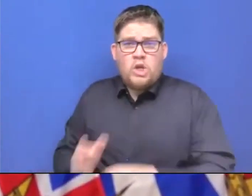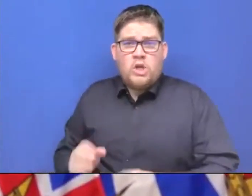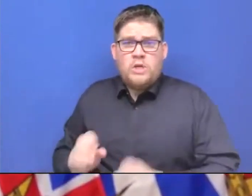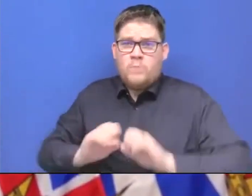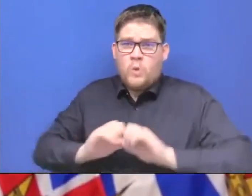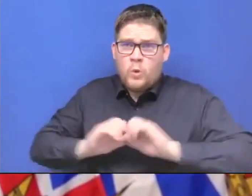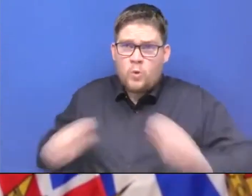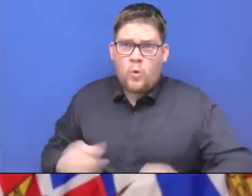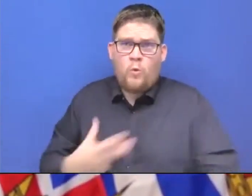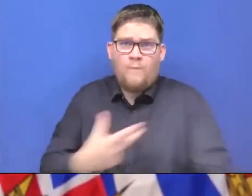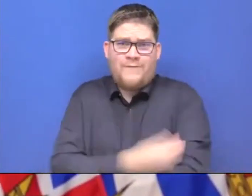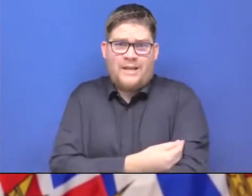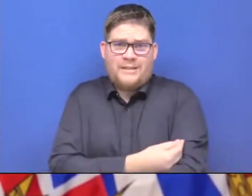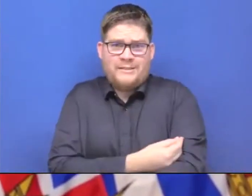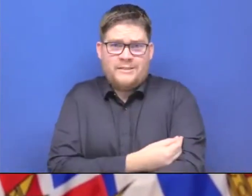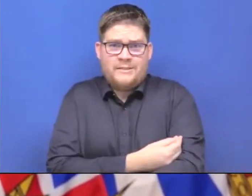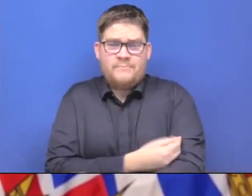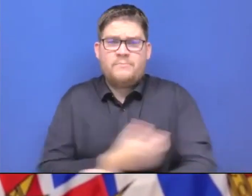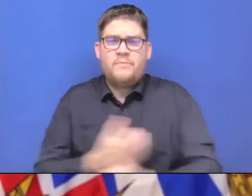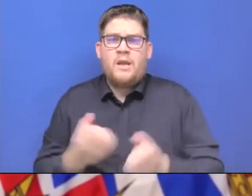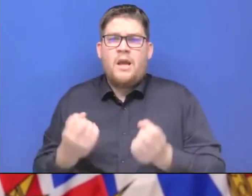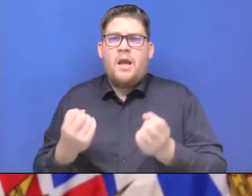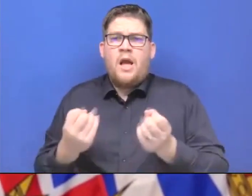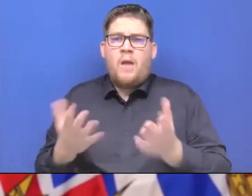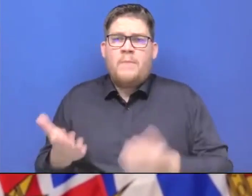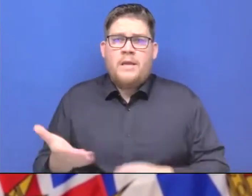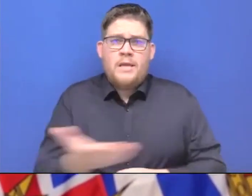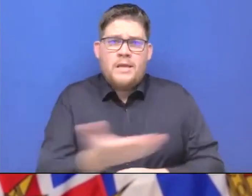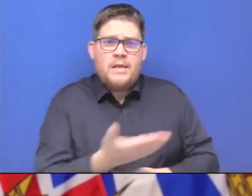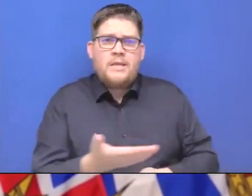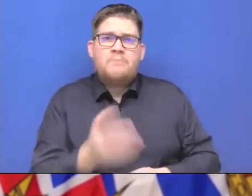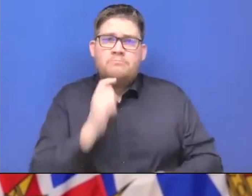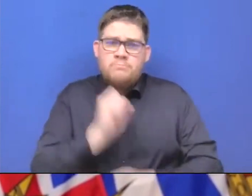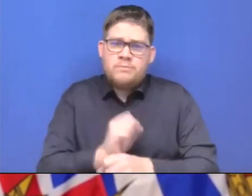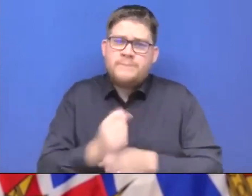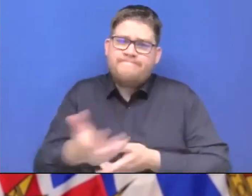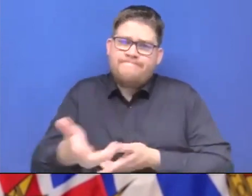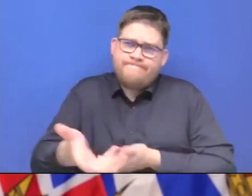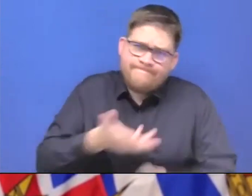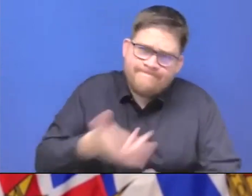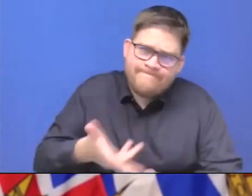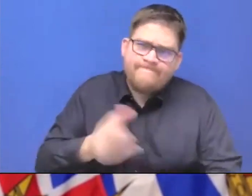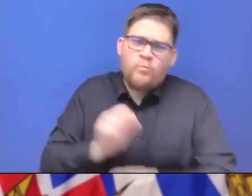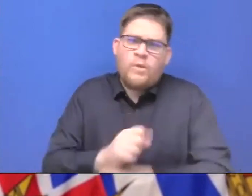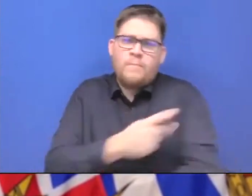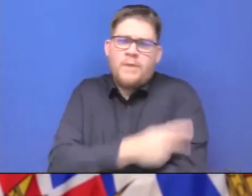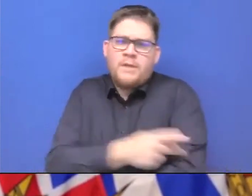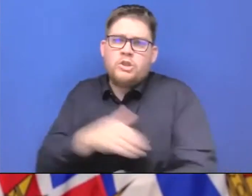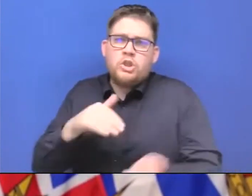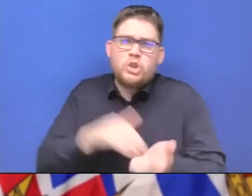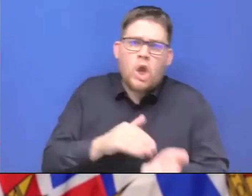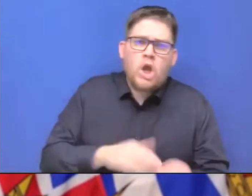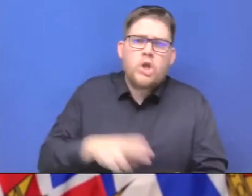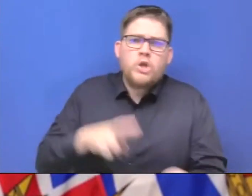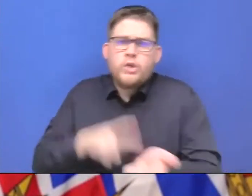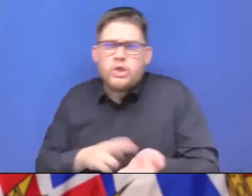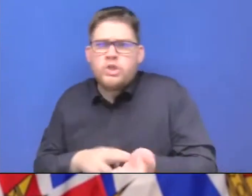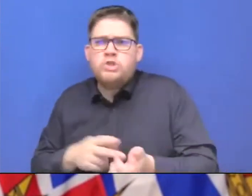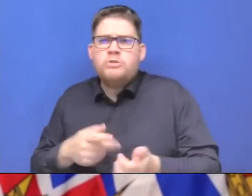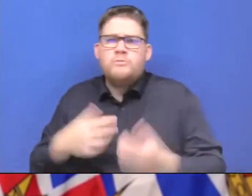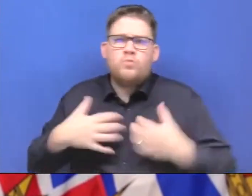of them are direct patient care workers, doctors, nurses, respiratory therapists, people who work directly face-to-face with patients?